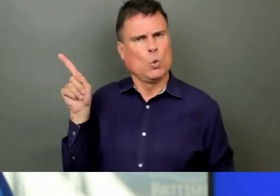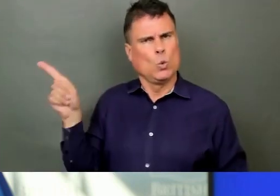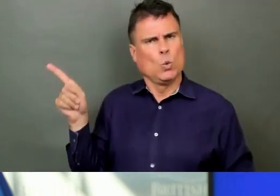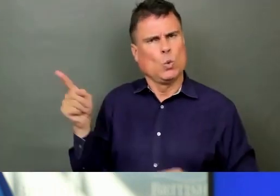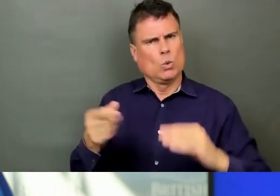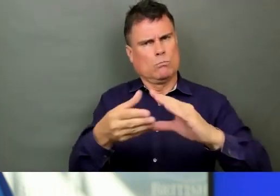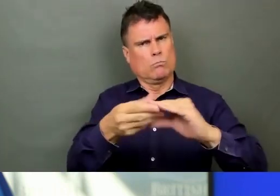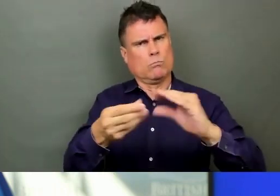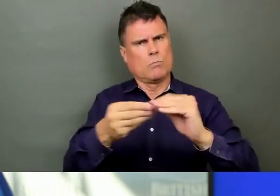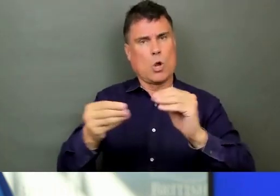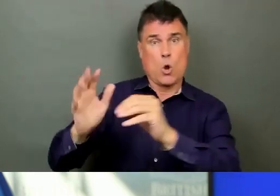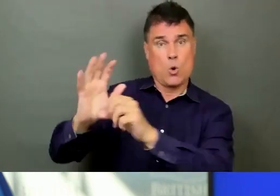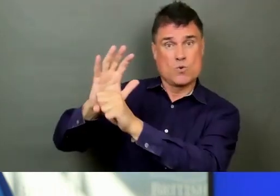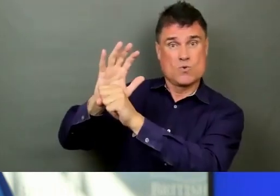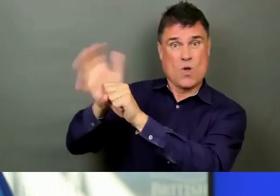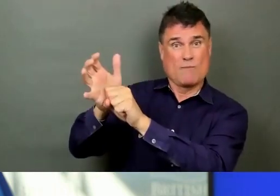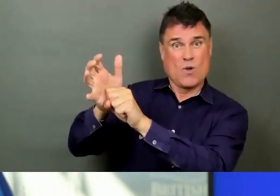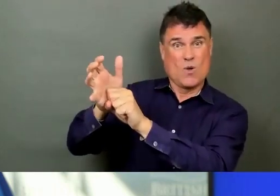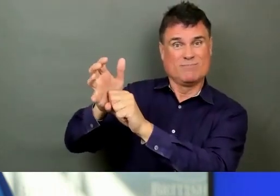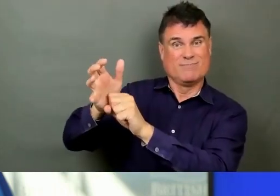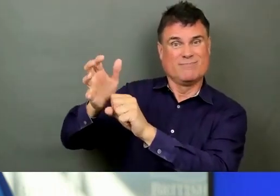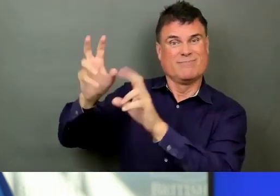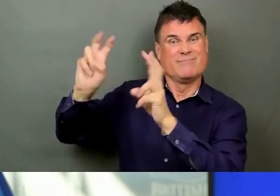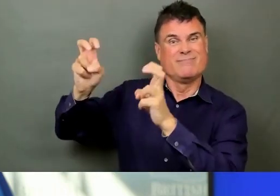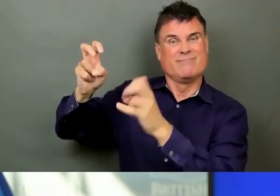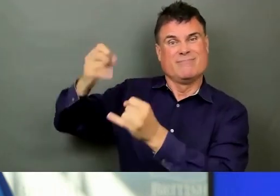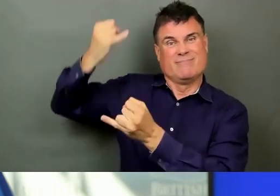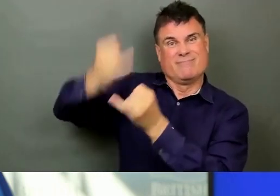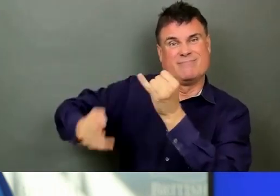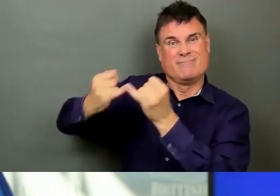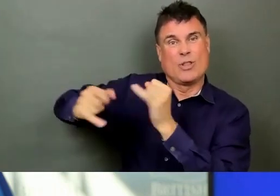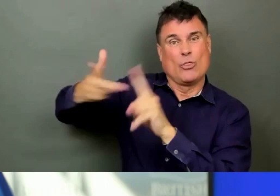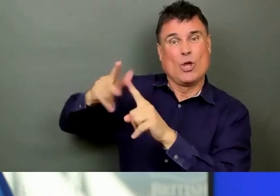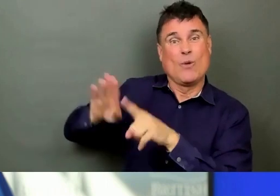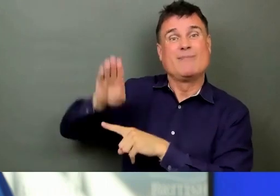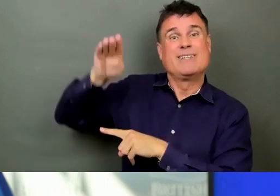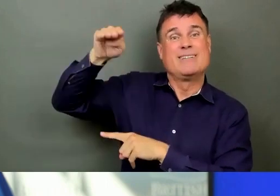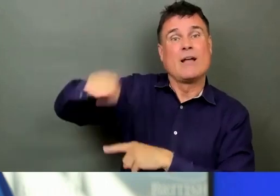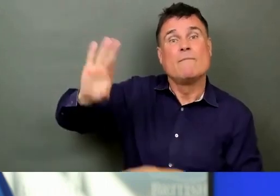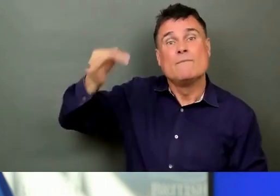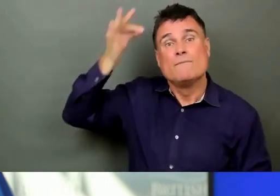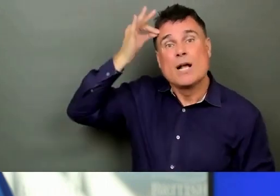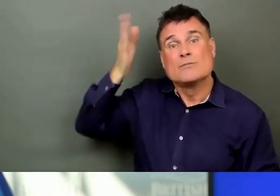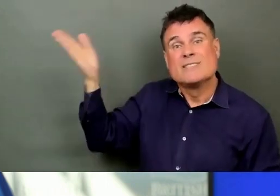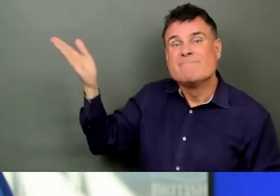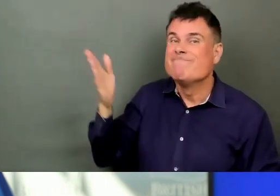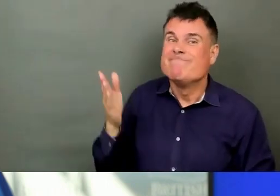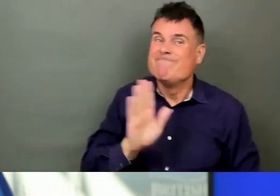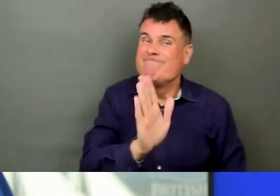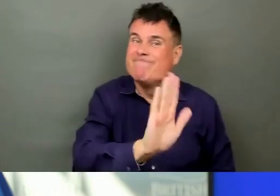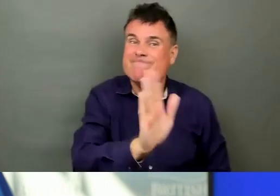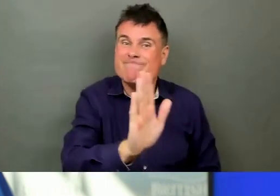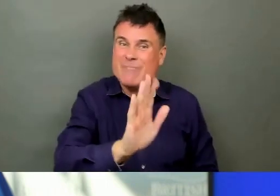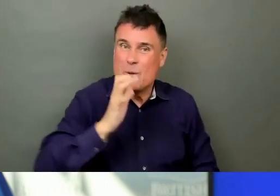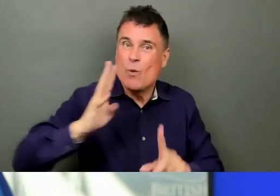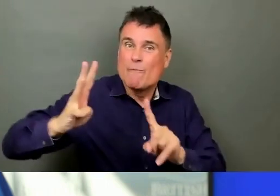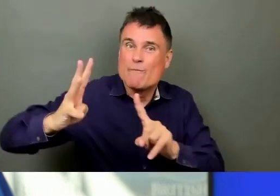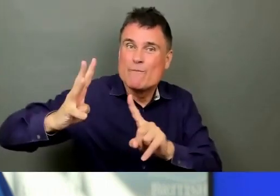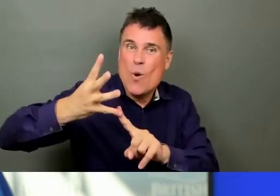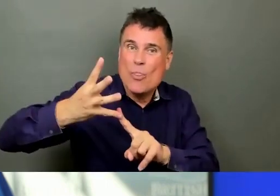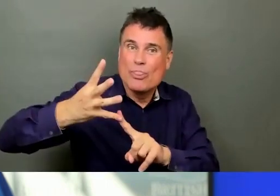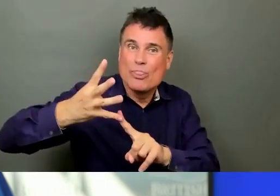modelling that says we could be on the cusp of a fourth wave. And also we know that very soon someone who tests positive for COVID-19 in Alberta